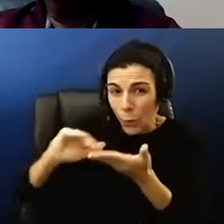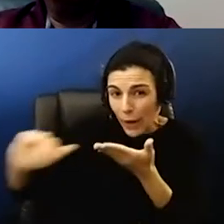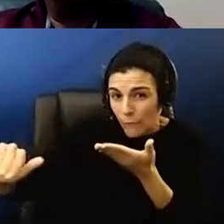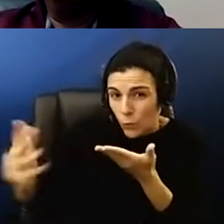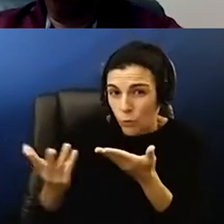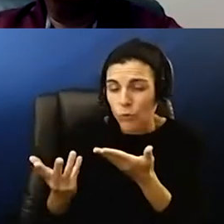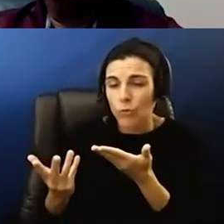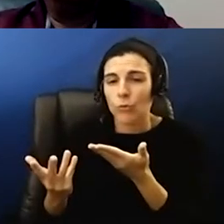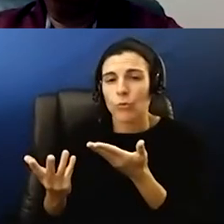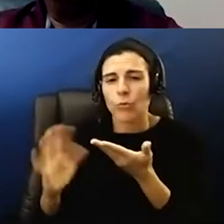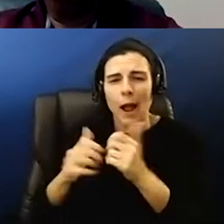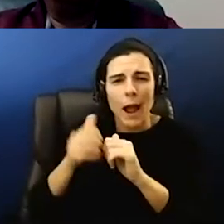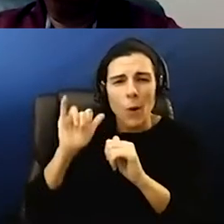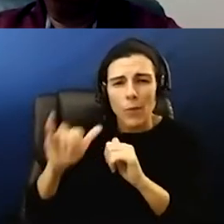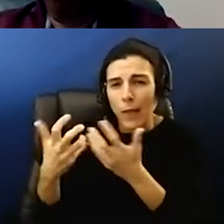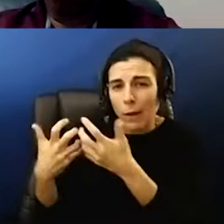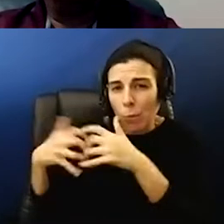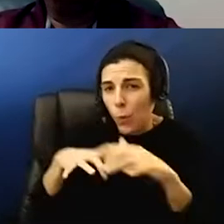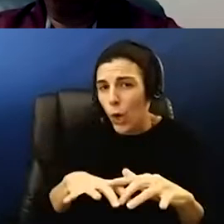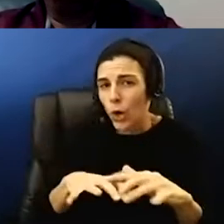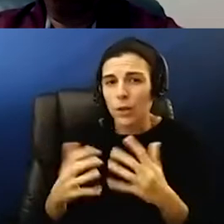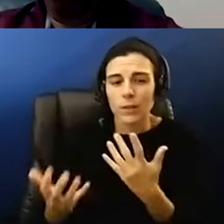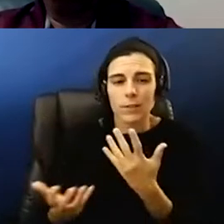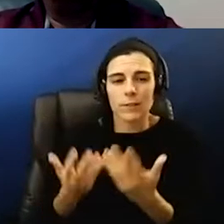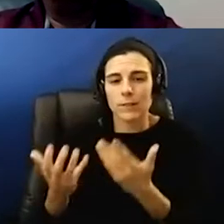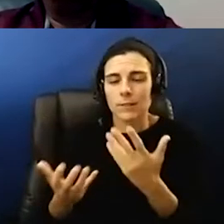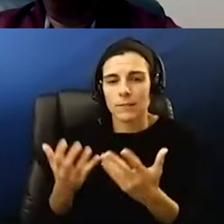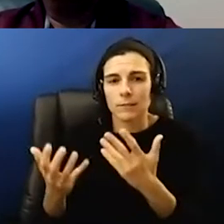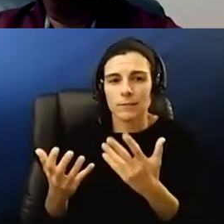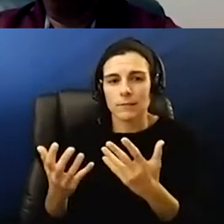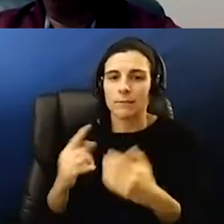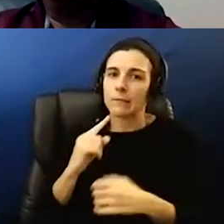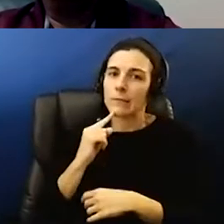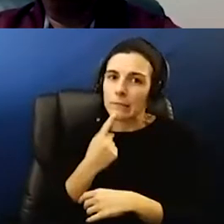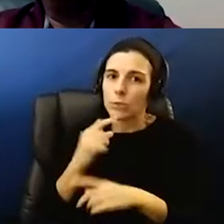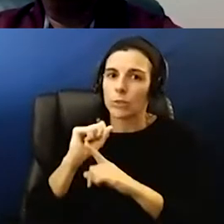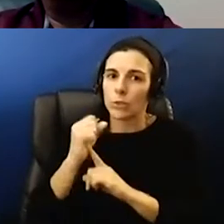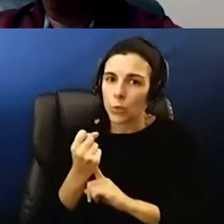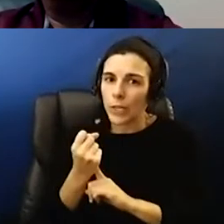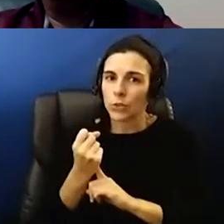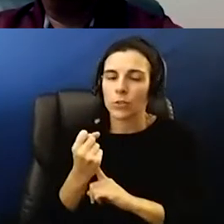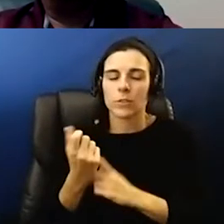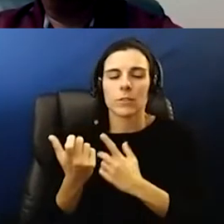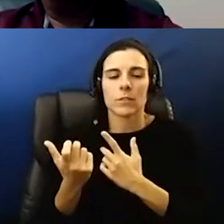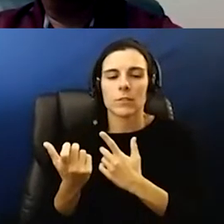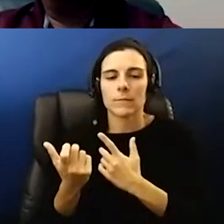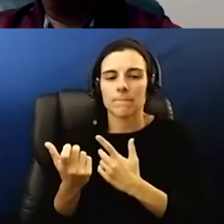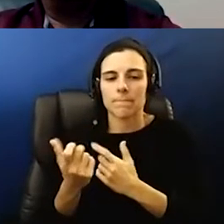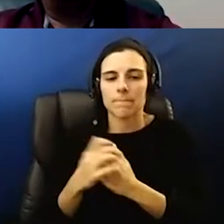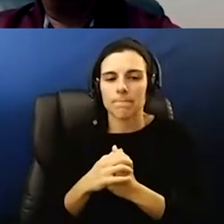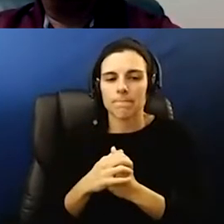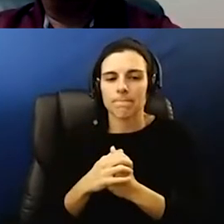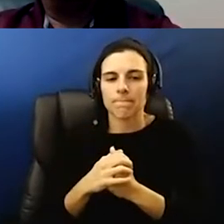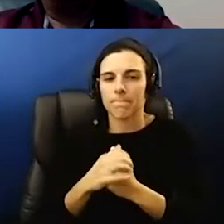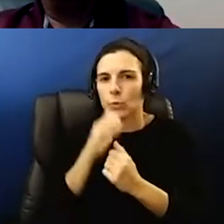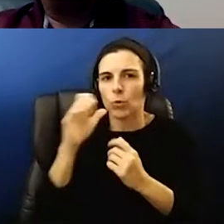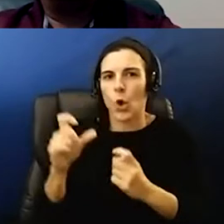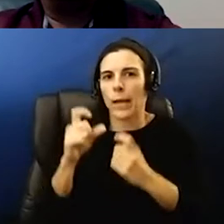how that would work and and that's really in very extreme circumstances it's not something they're granted